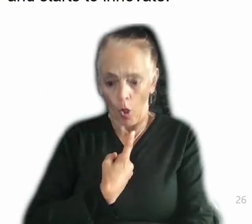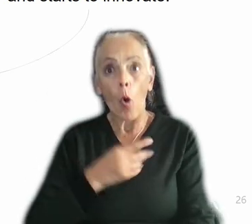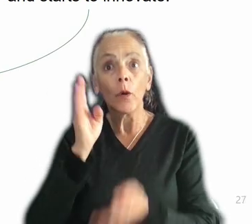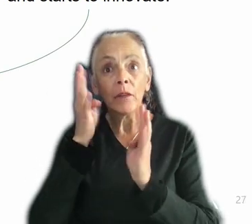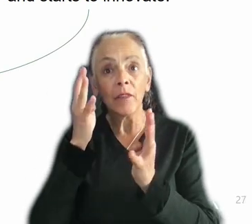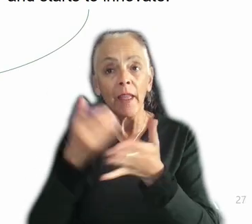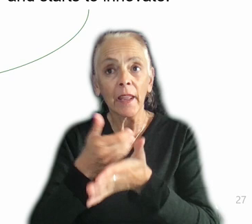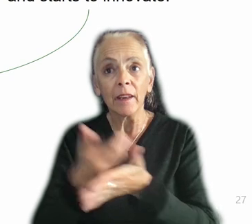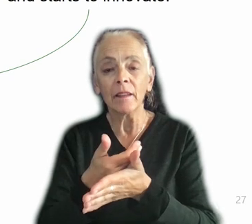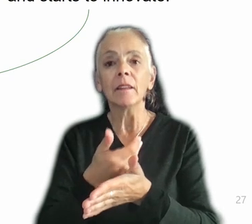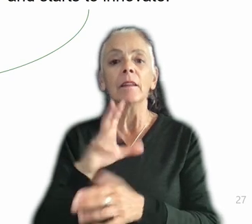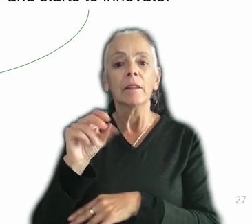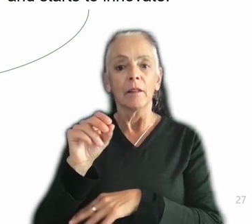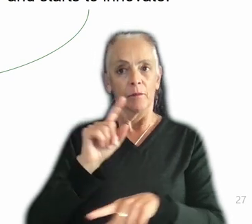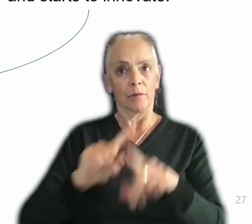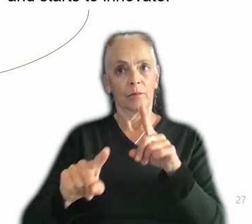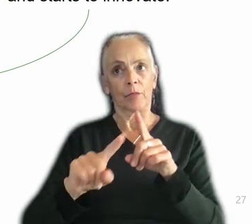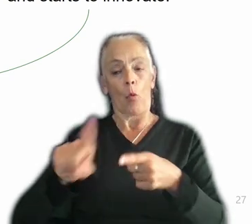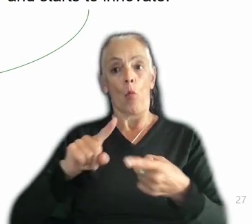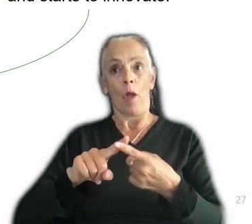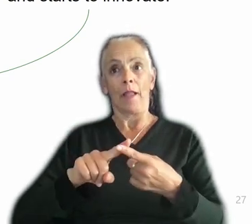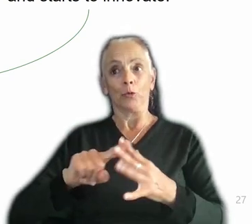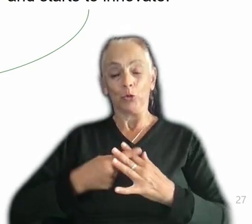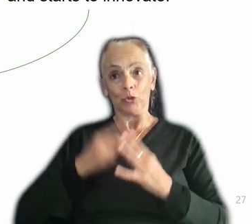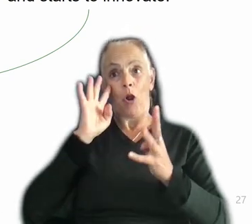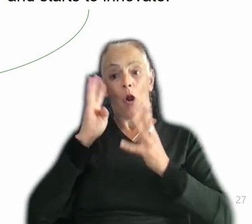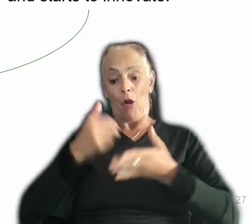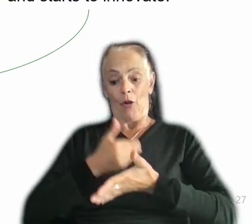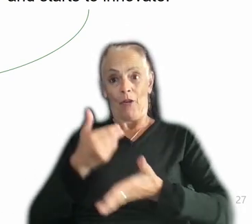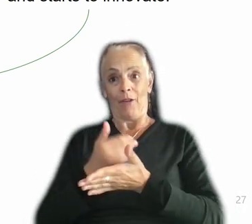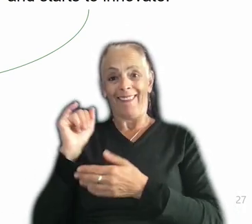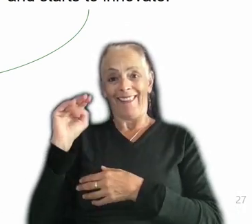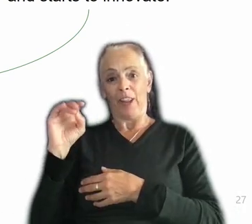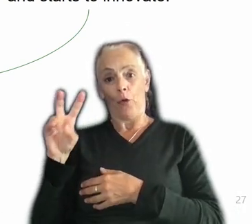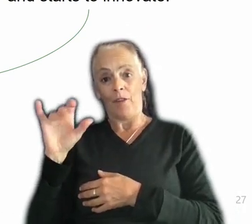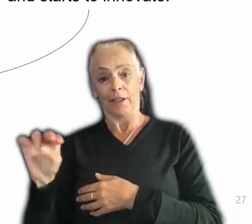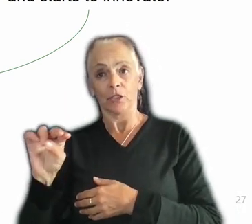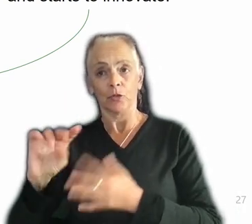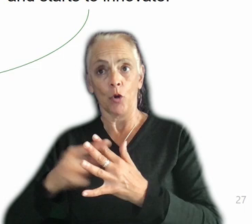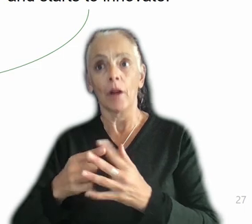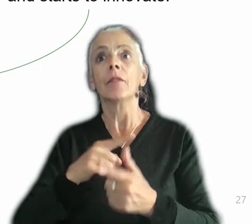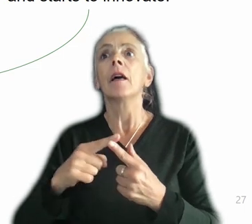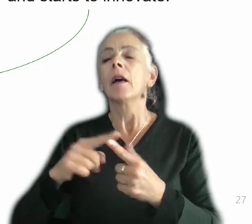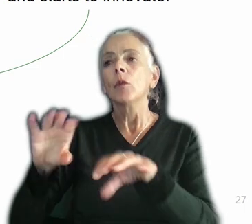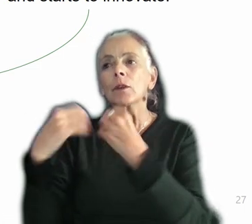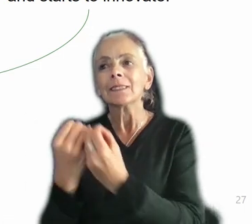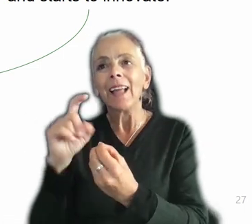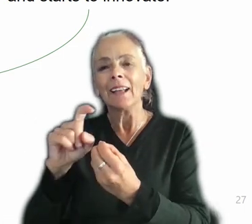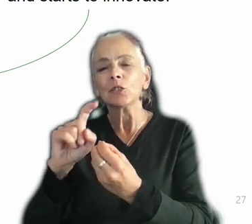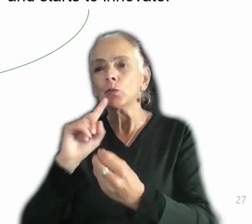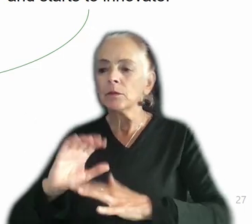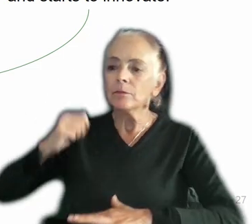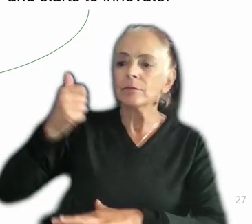once innovation starts, the organization has a sort of need to institutionalize this innovation at